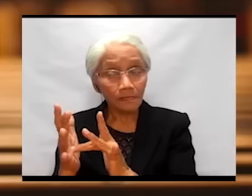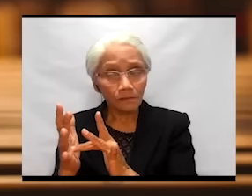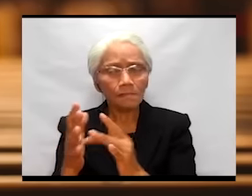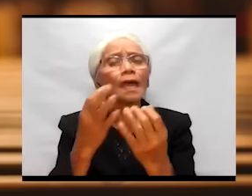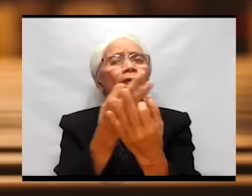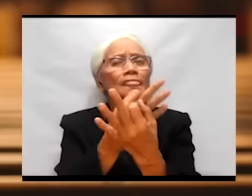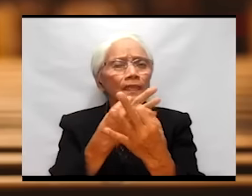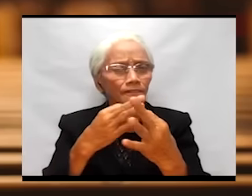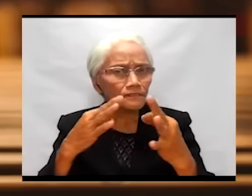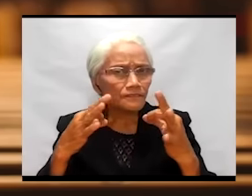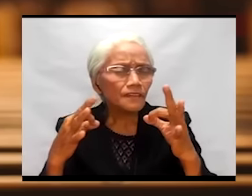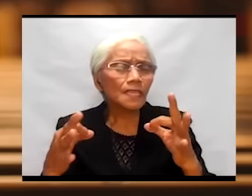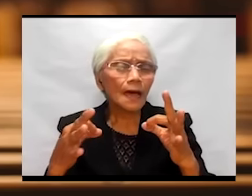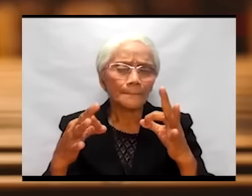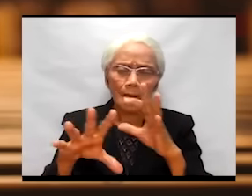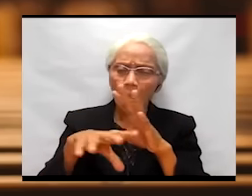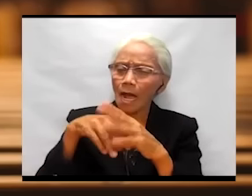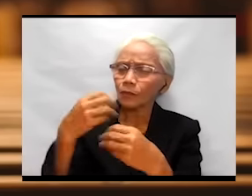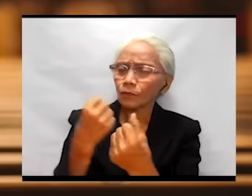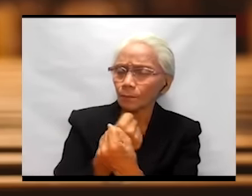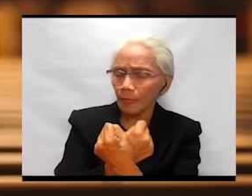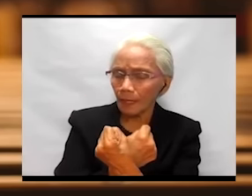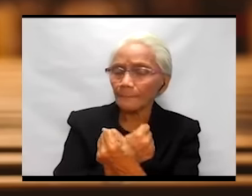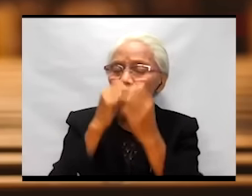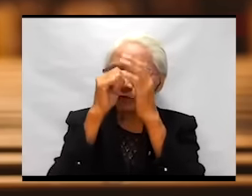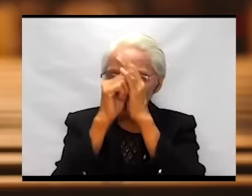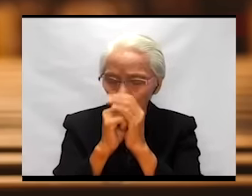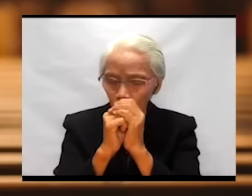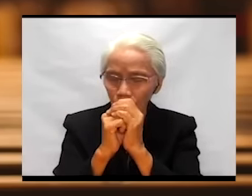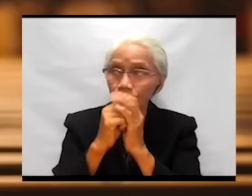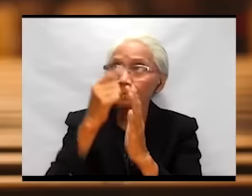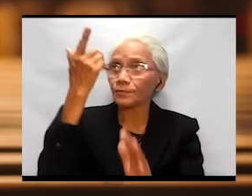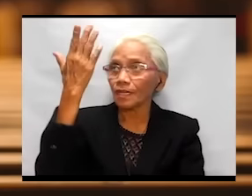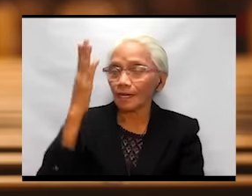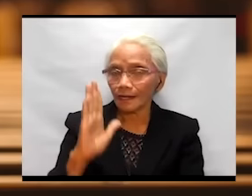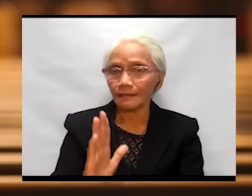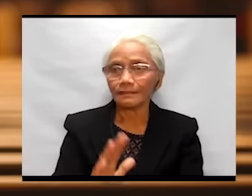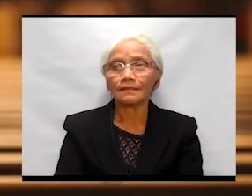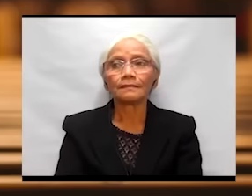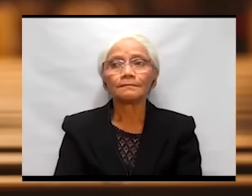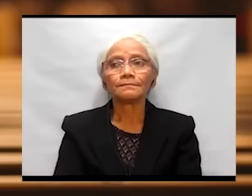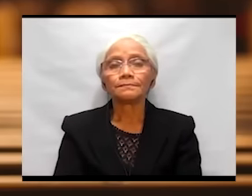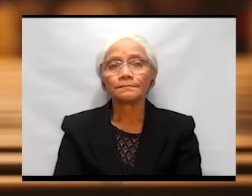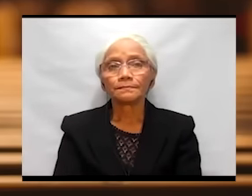the freedom out of love to worship God.